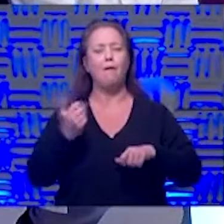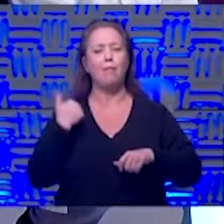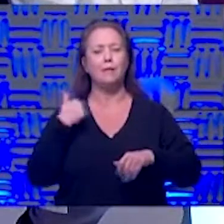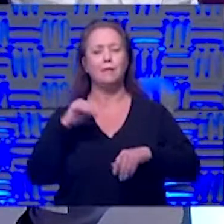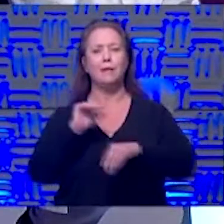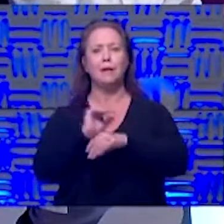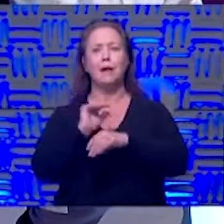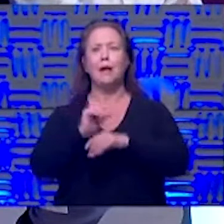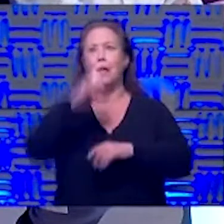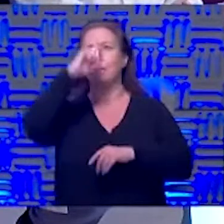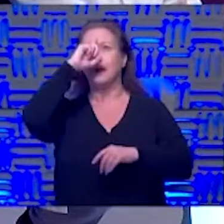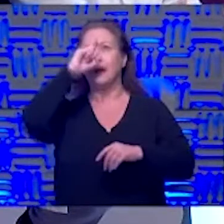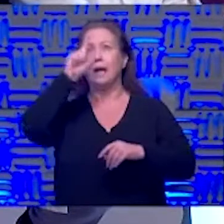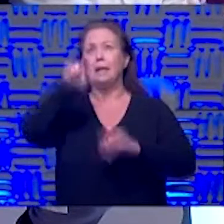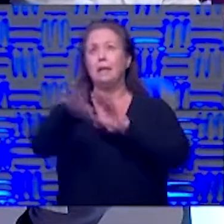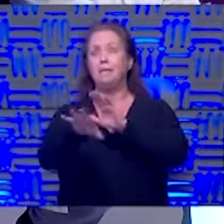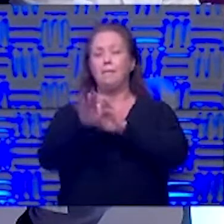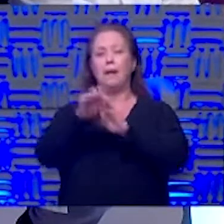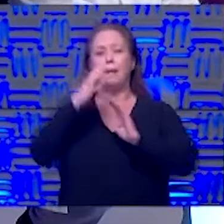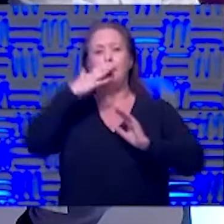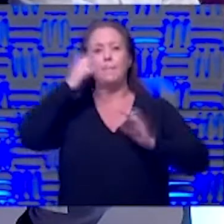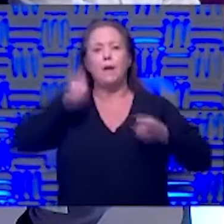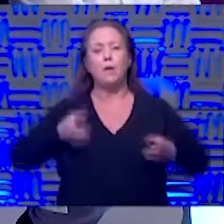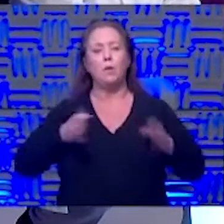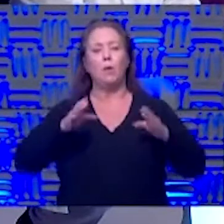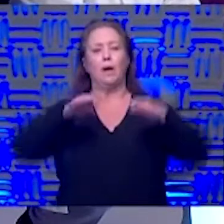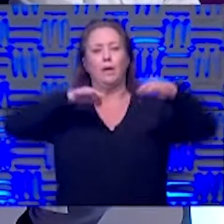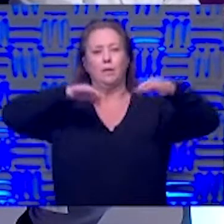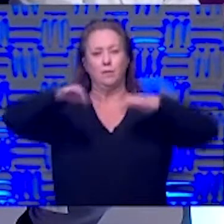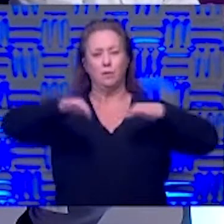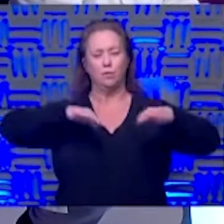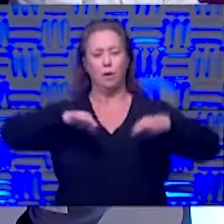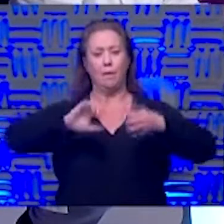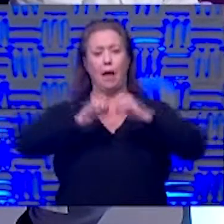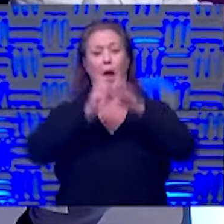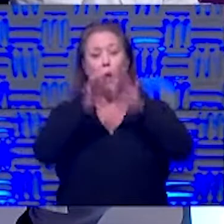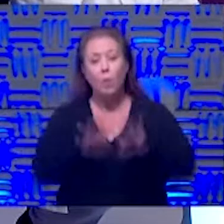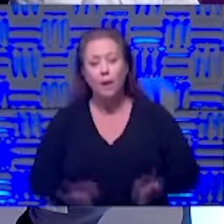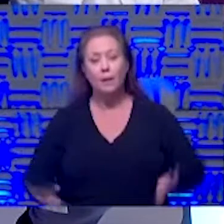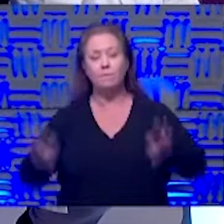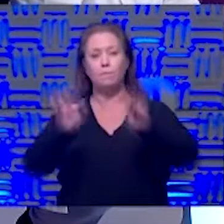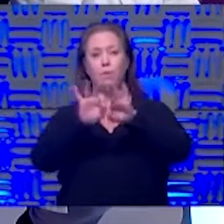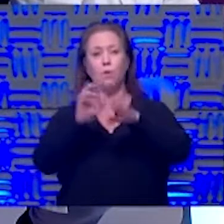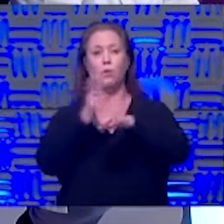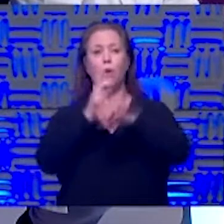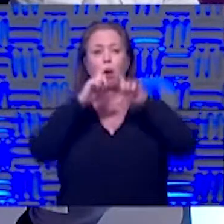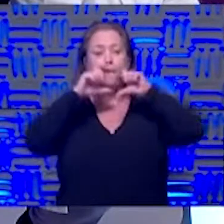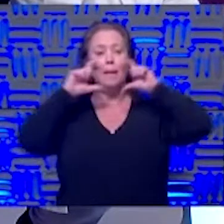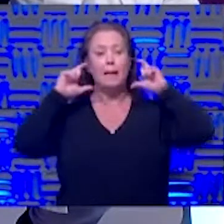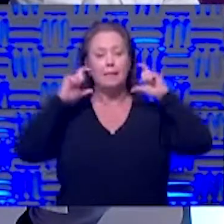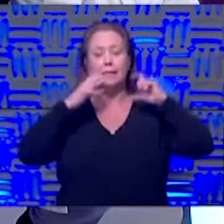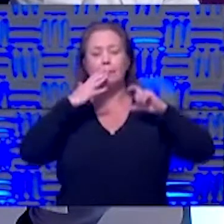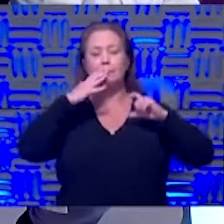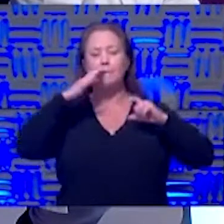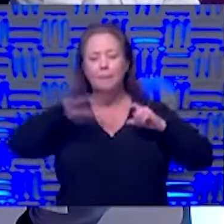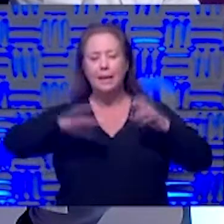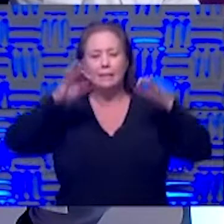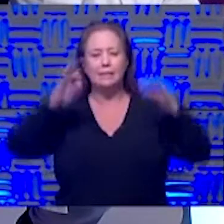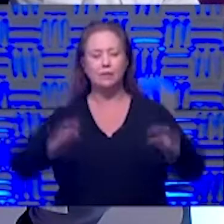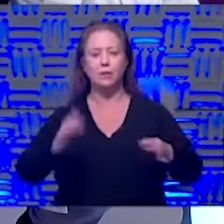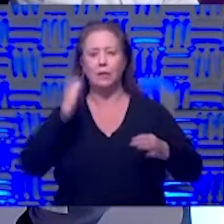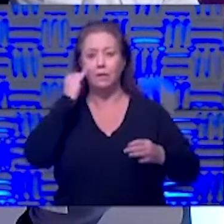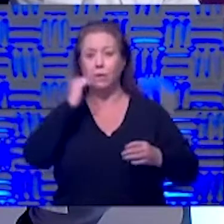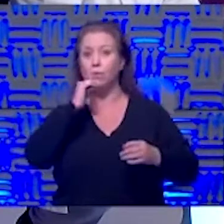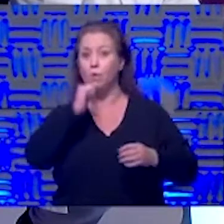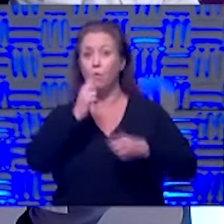walk i was sitting there i've got to find a better way to describe how important it is to wear a mask and what a bad decision it is to not so